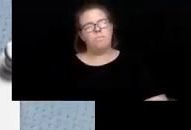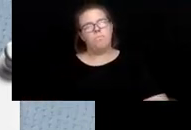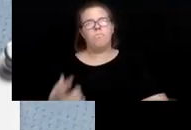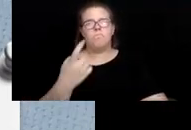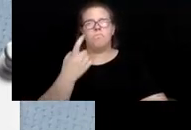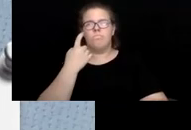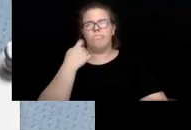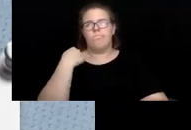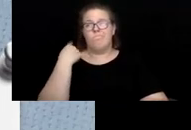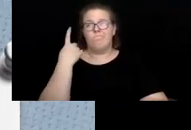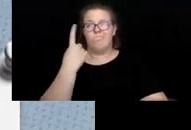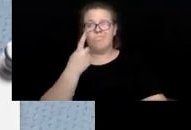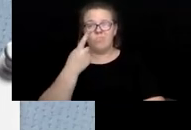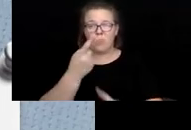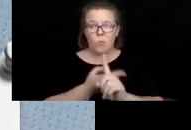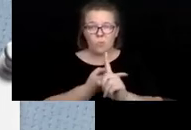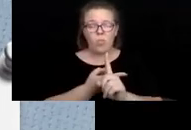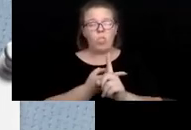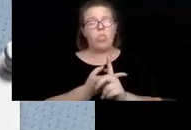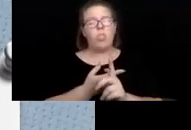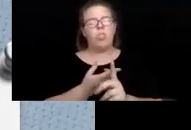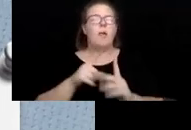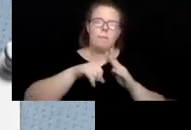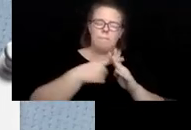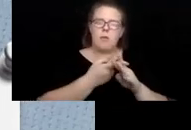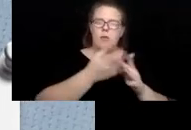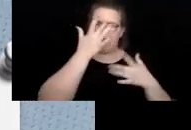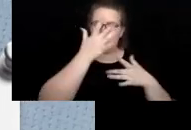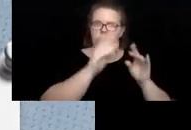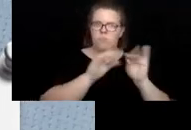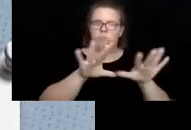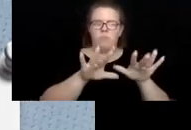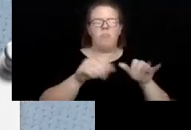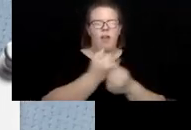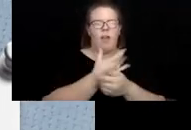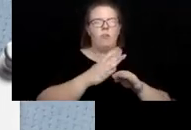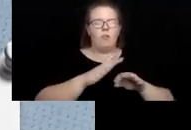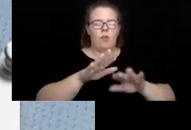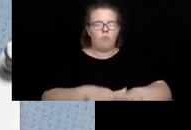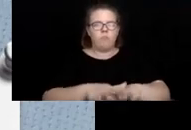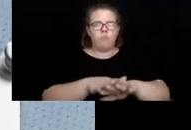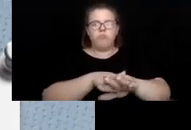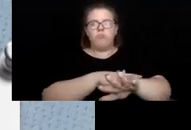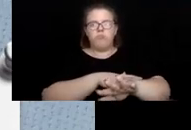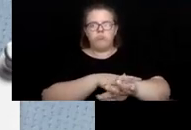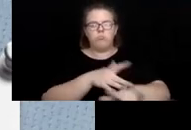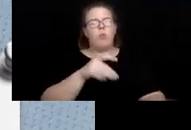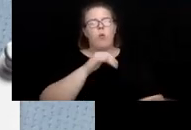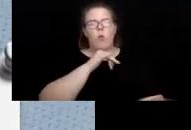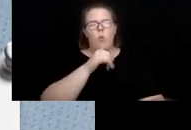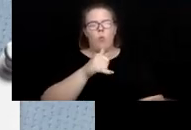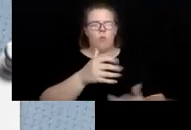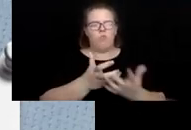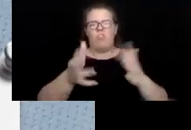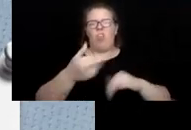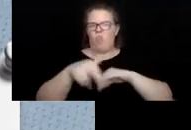or so, at the beginning of the pandemic, everything slowed down. We weren't getting that many referrals.